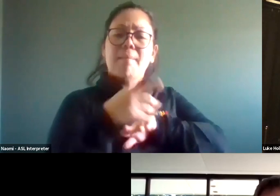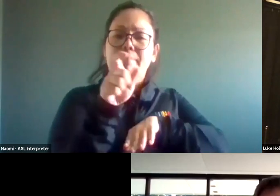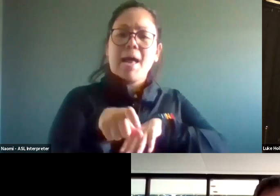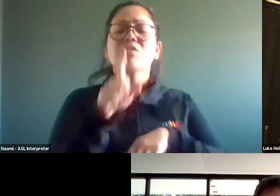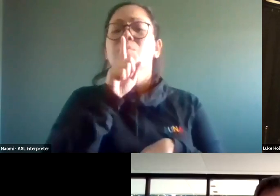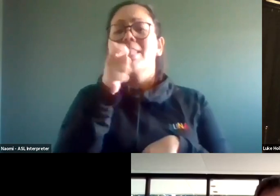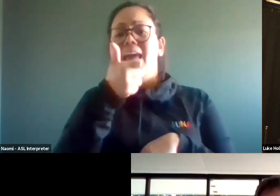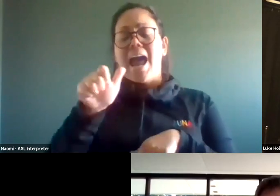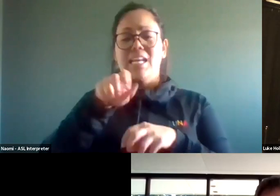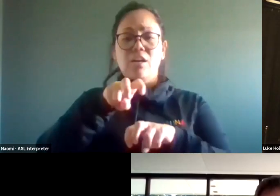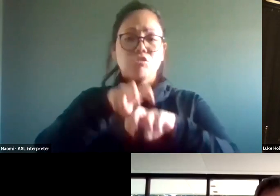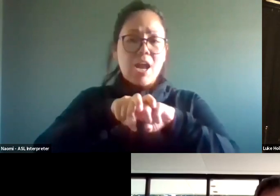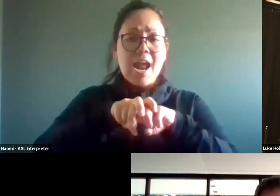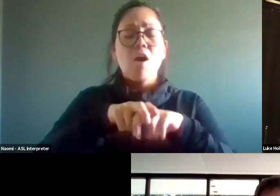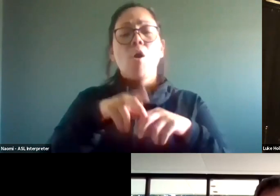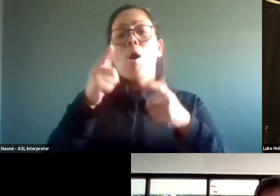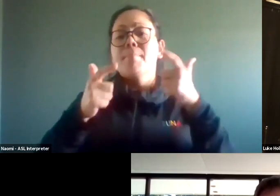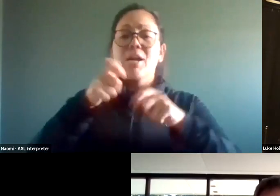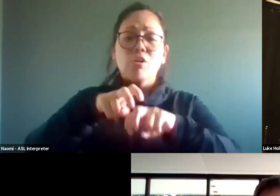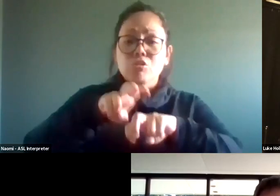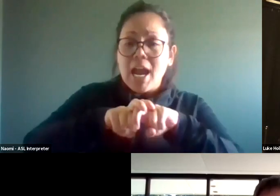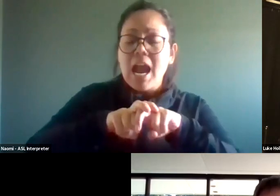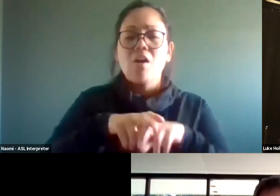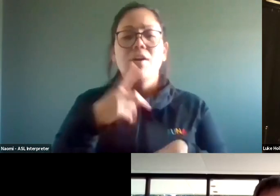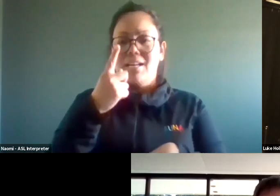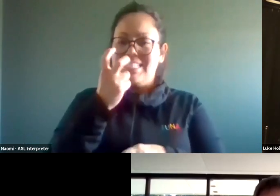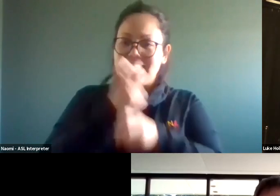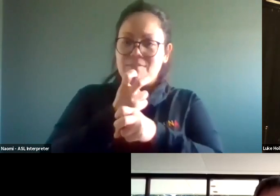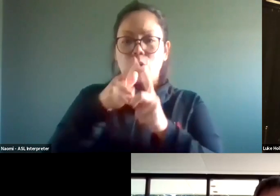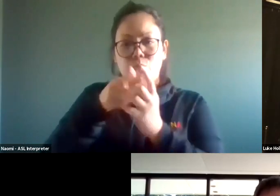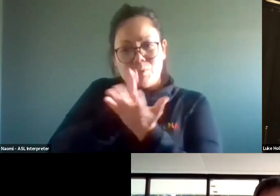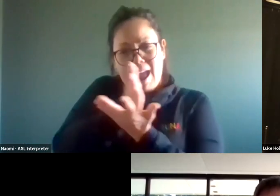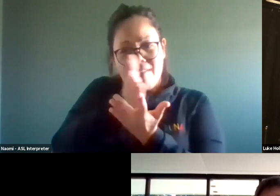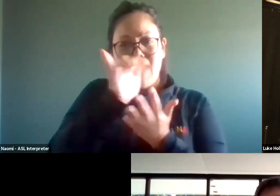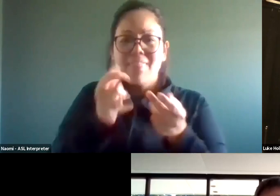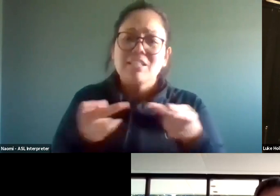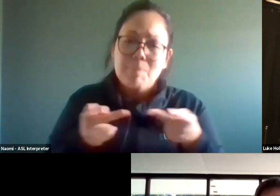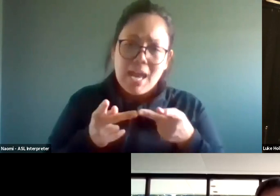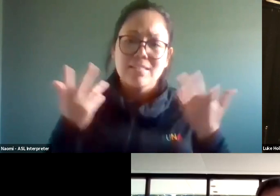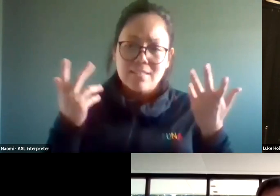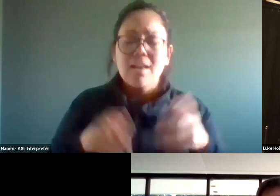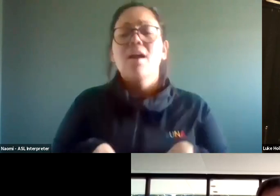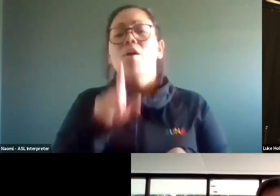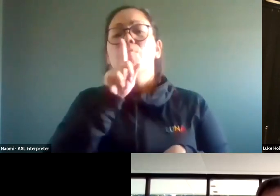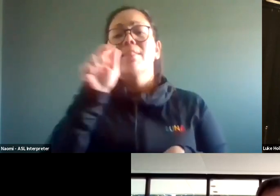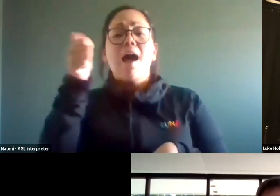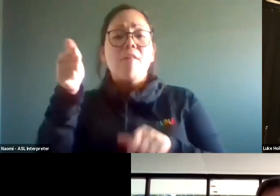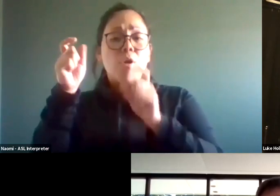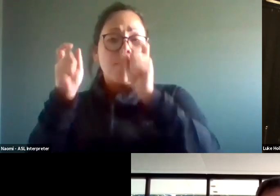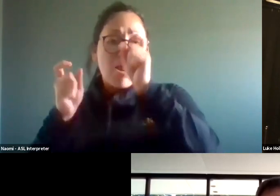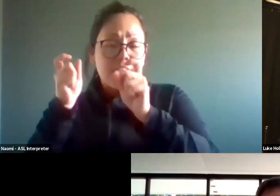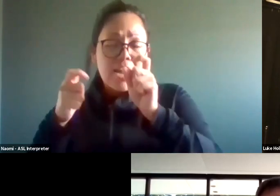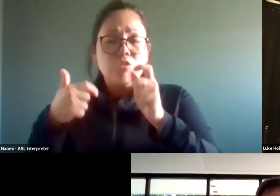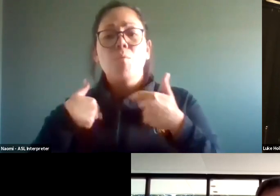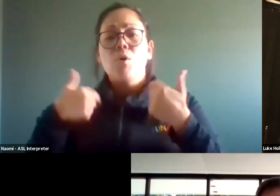chair that's extended or larger in size than a standard chair is, is difficult to get in that space. Um, you know, other modifications that we're,